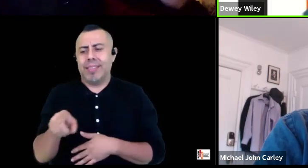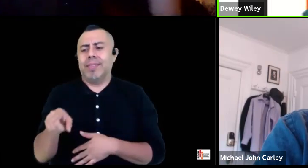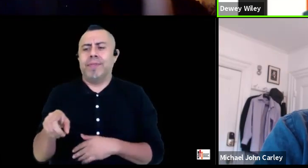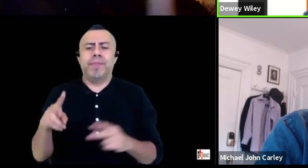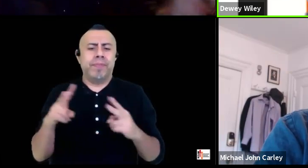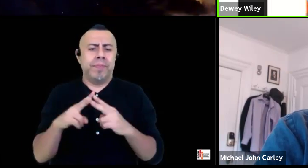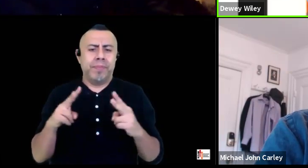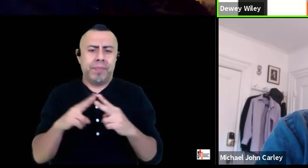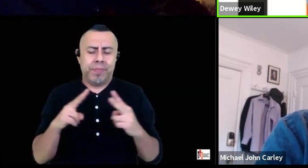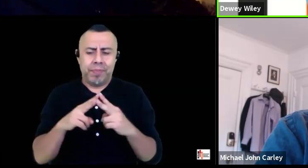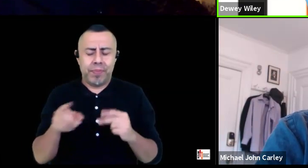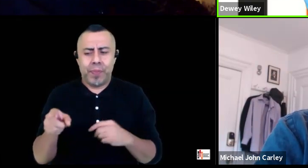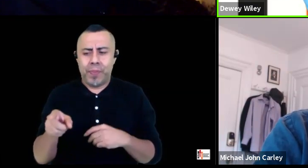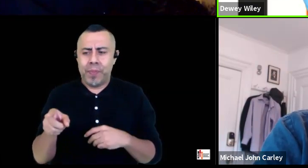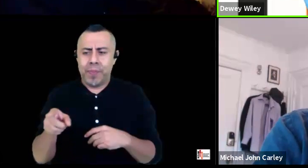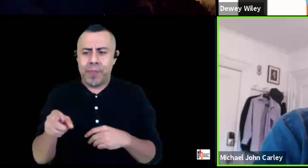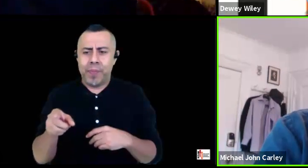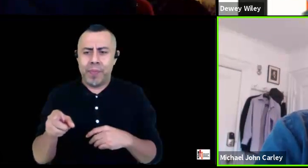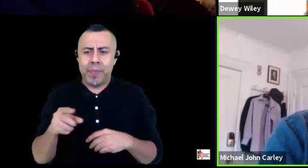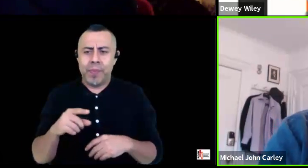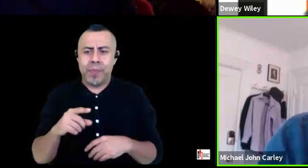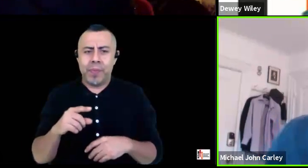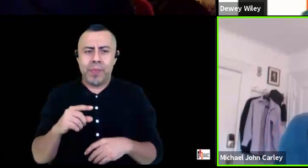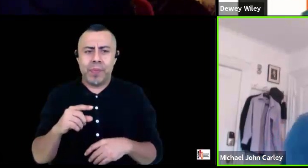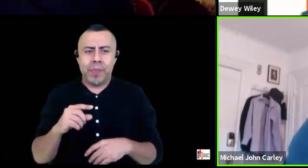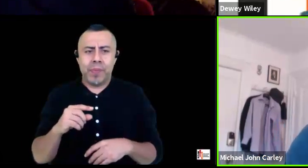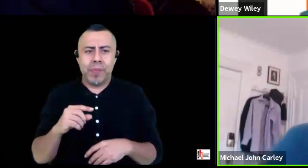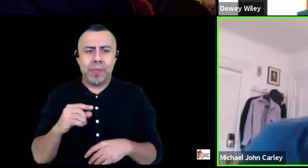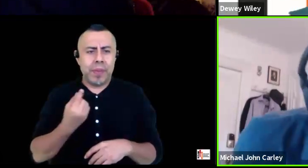bernie friendly play oh boy